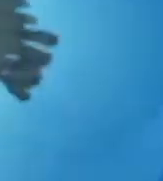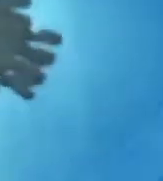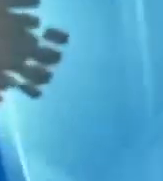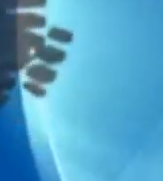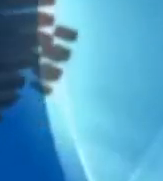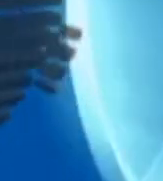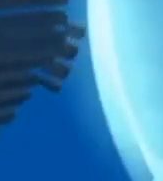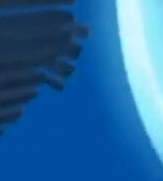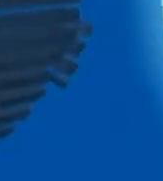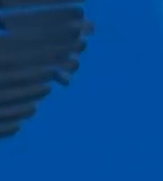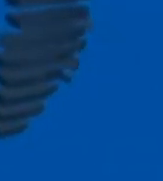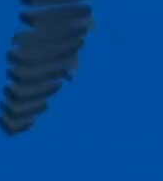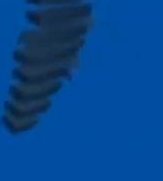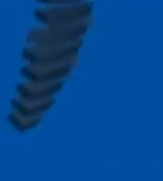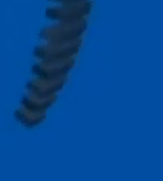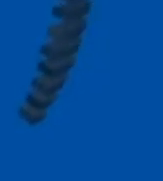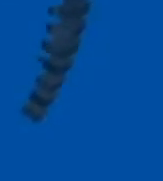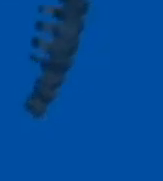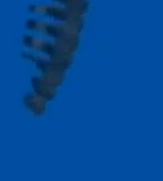Toda Toda Toda Korra.